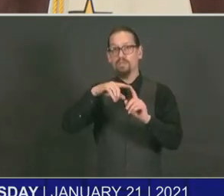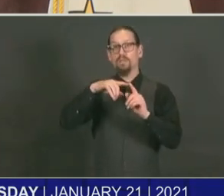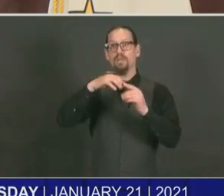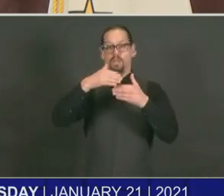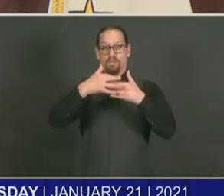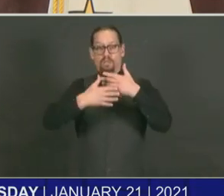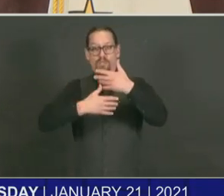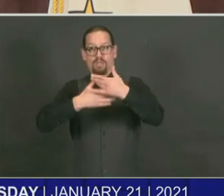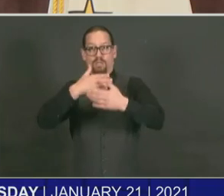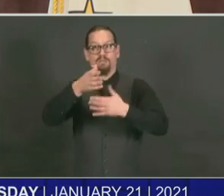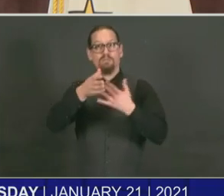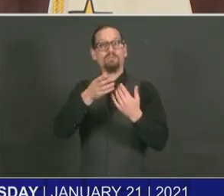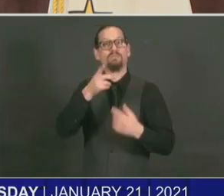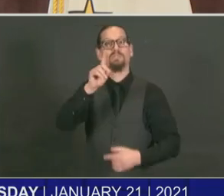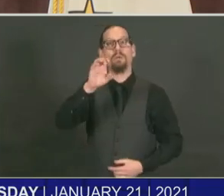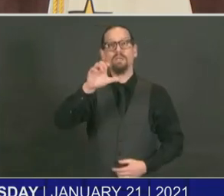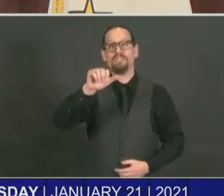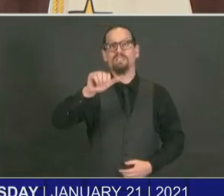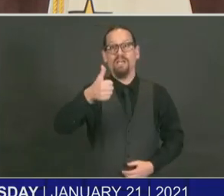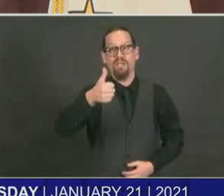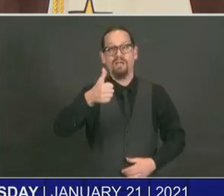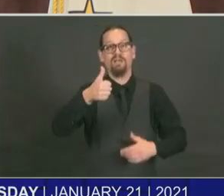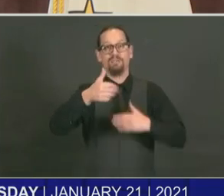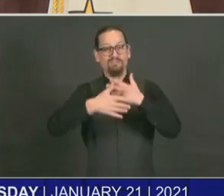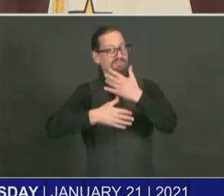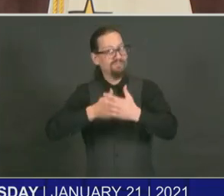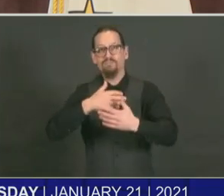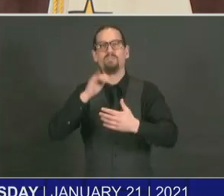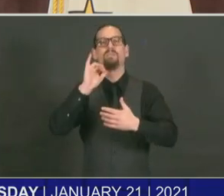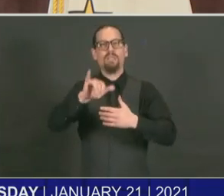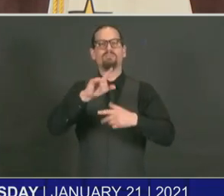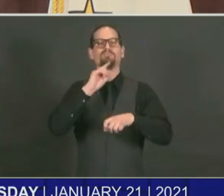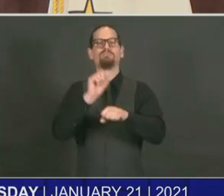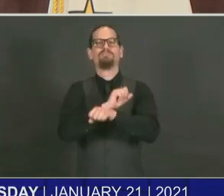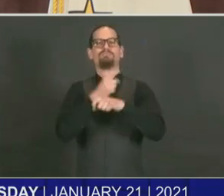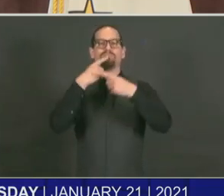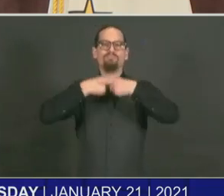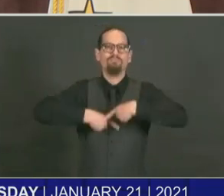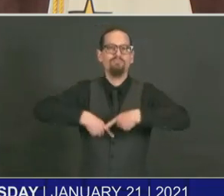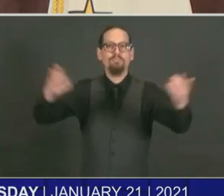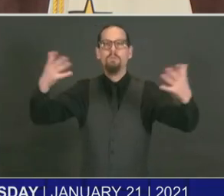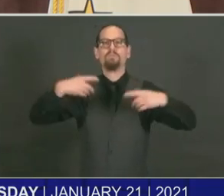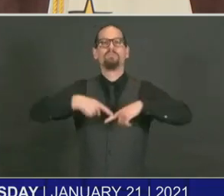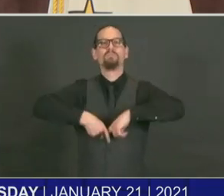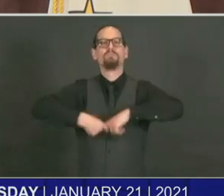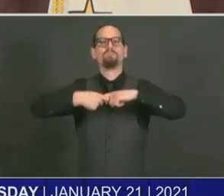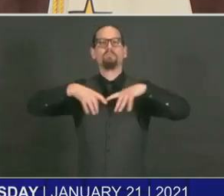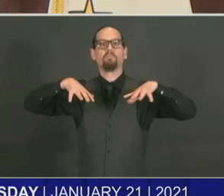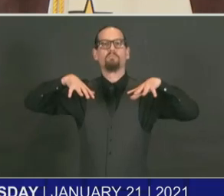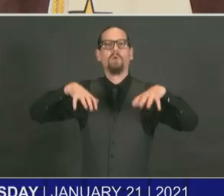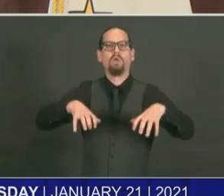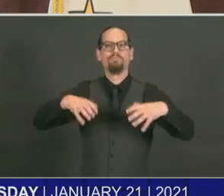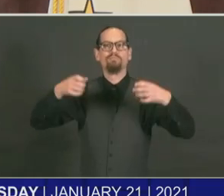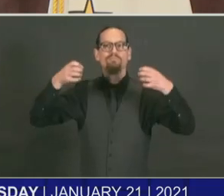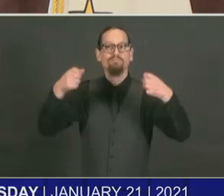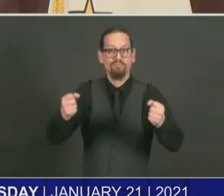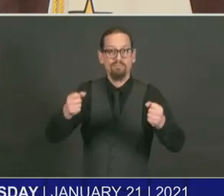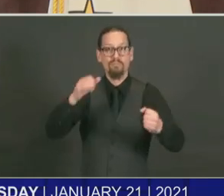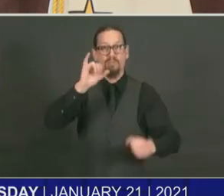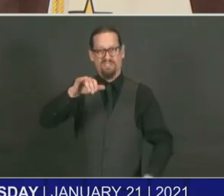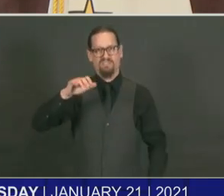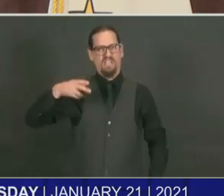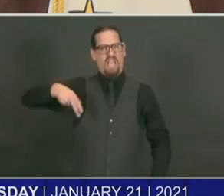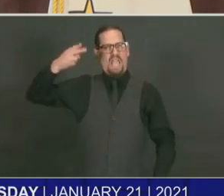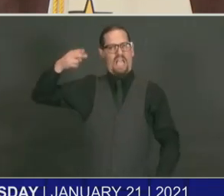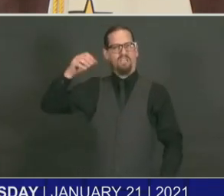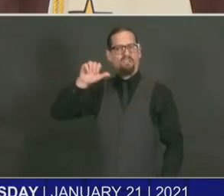was almost double what it is now. Close to 10 percent. These trends and the fact that